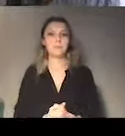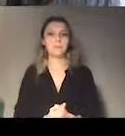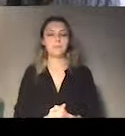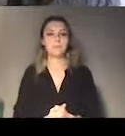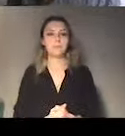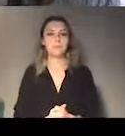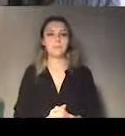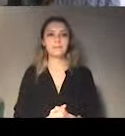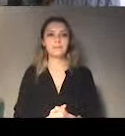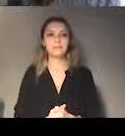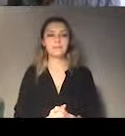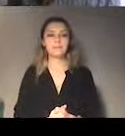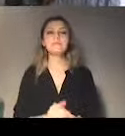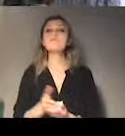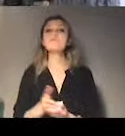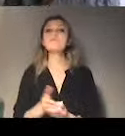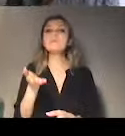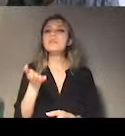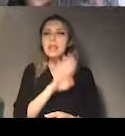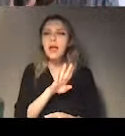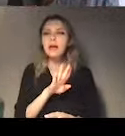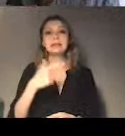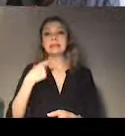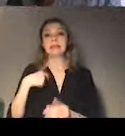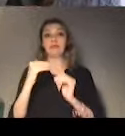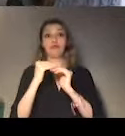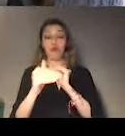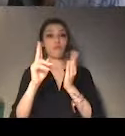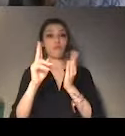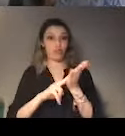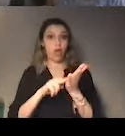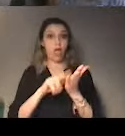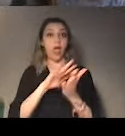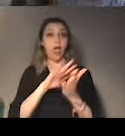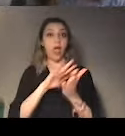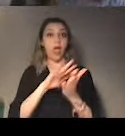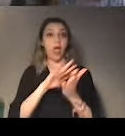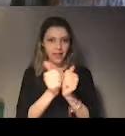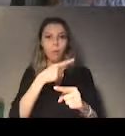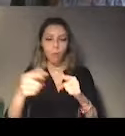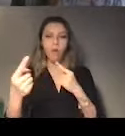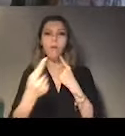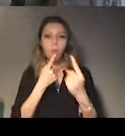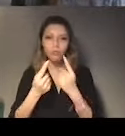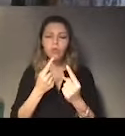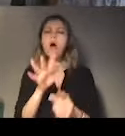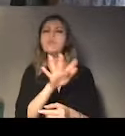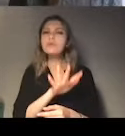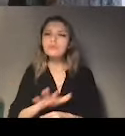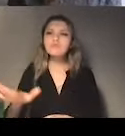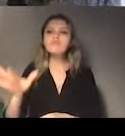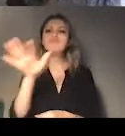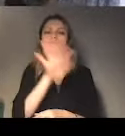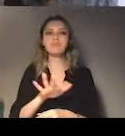you will be able to have a much larger overview of the assessment that you're making.